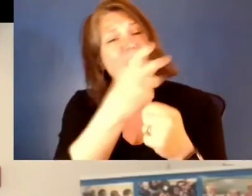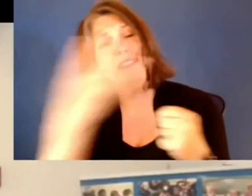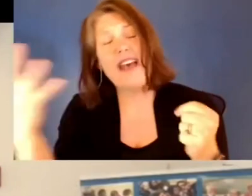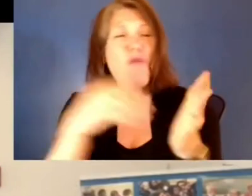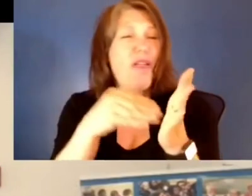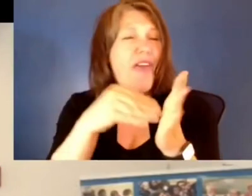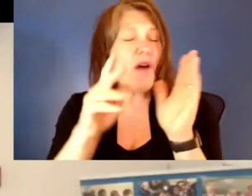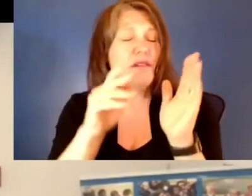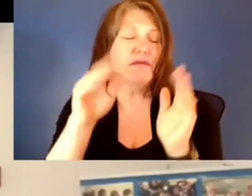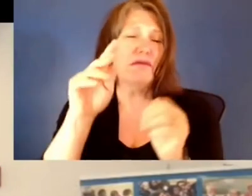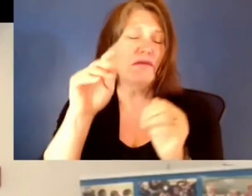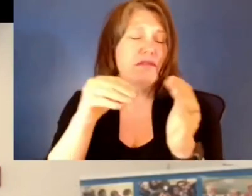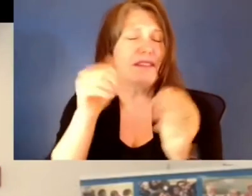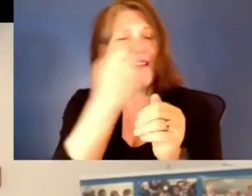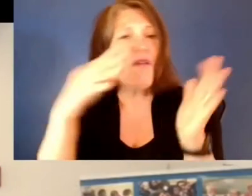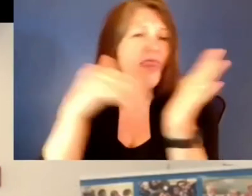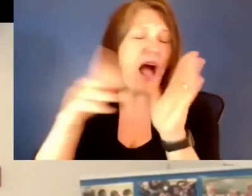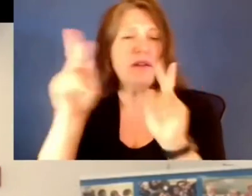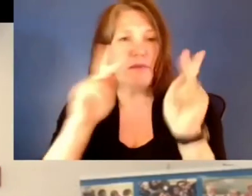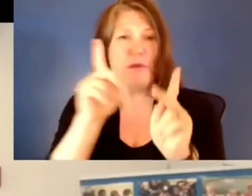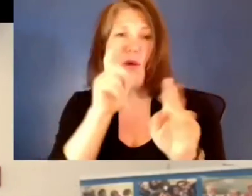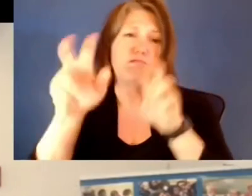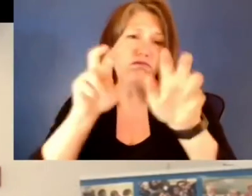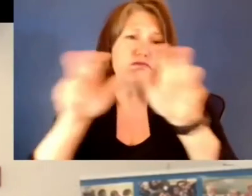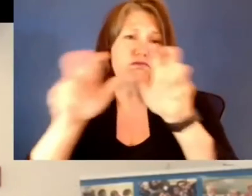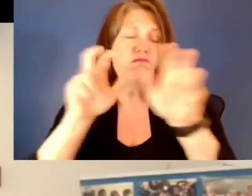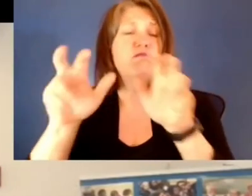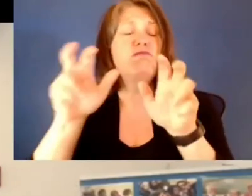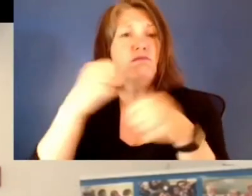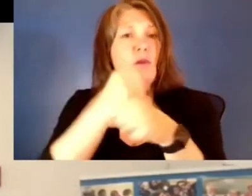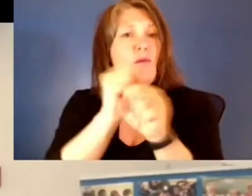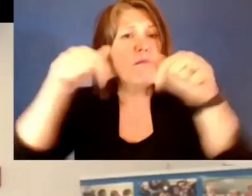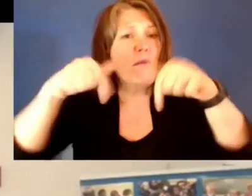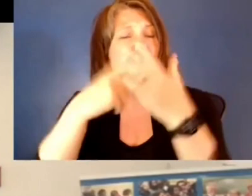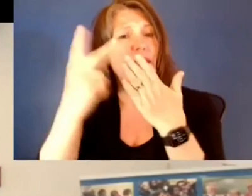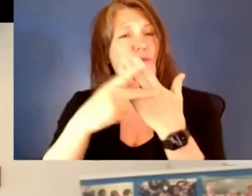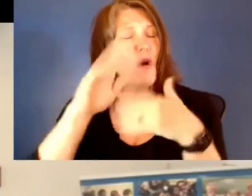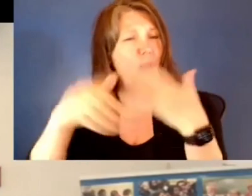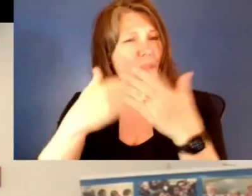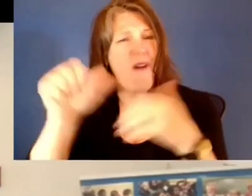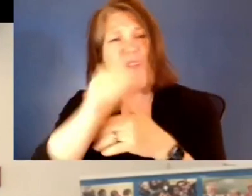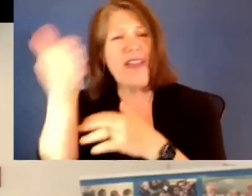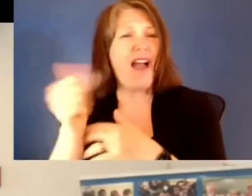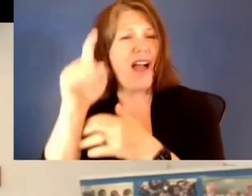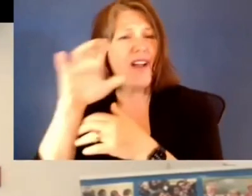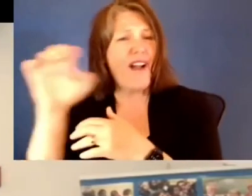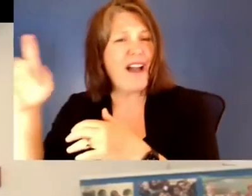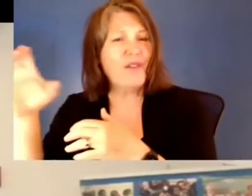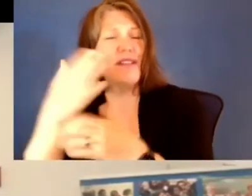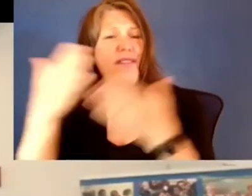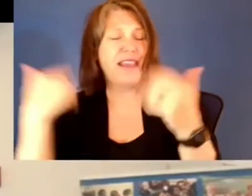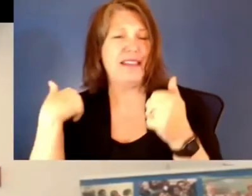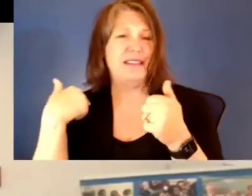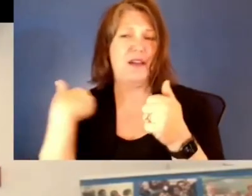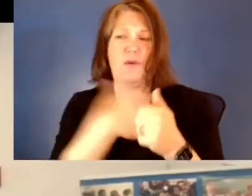and annual contributors that make this program and all the other hundreds of things that we do during the course of a year